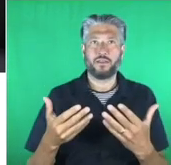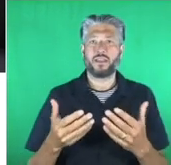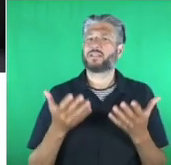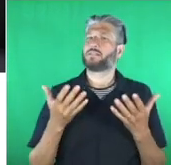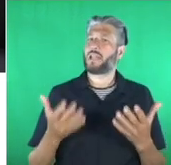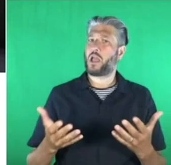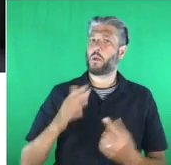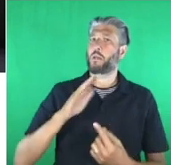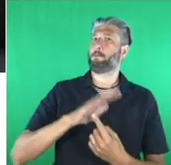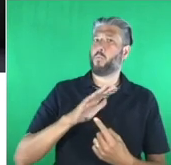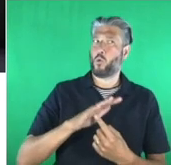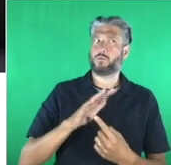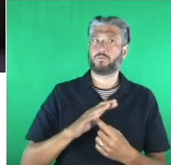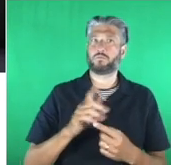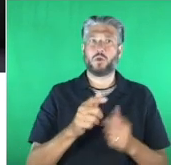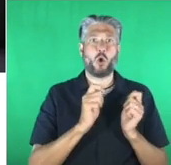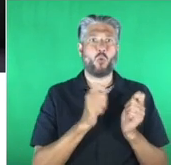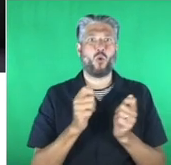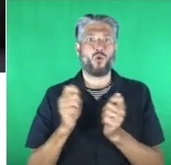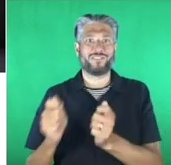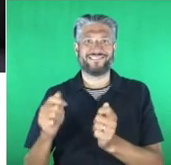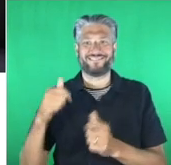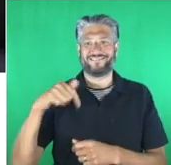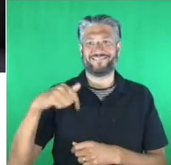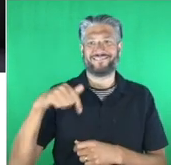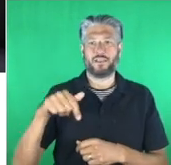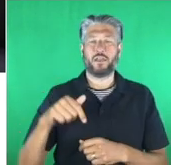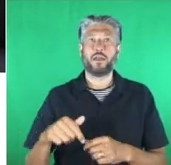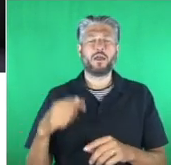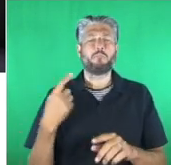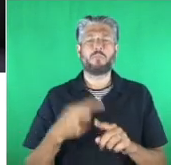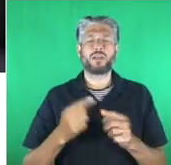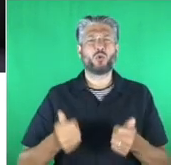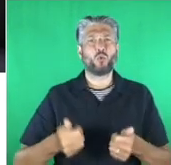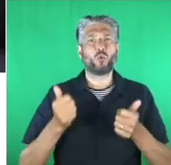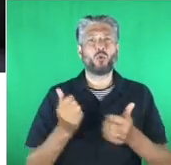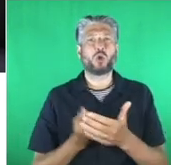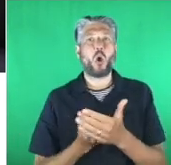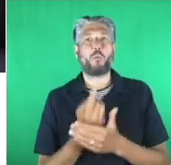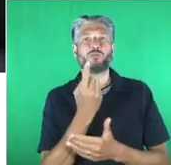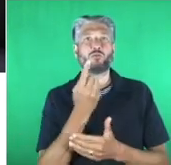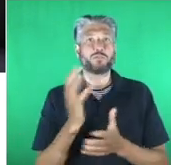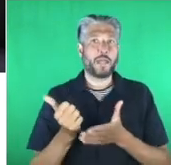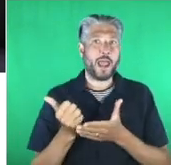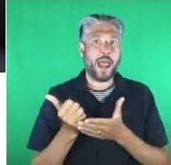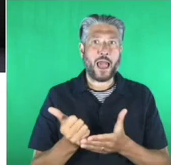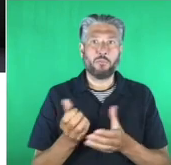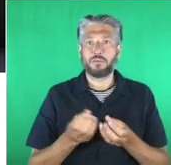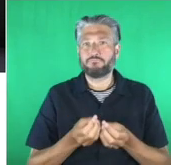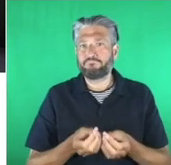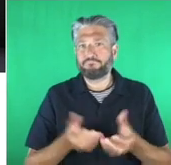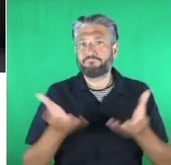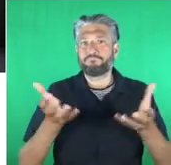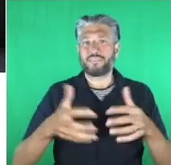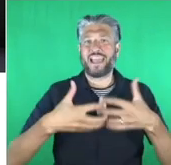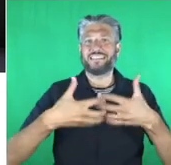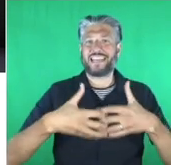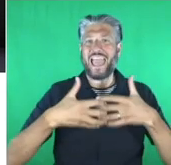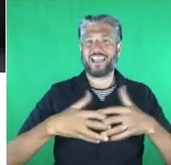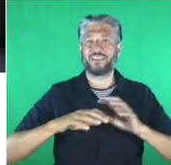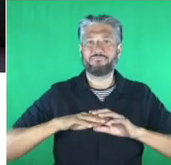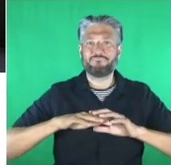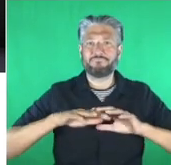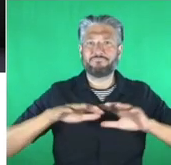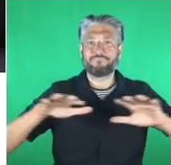There has also never been a greater opportunity to do good with tech for a much broader cross-section of society because